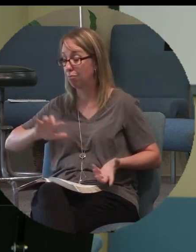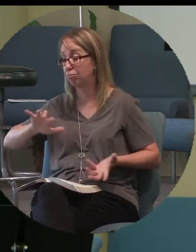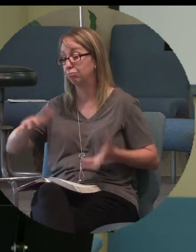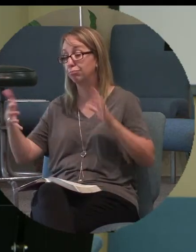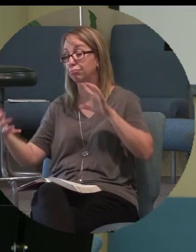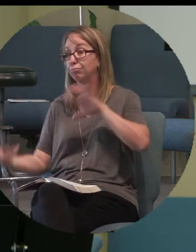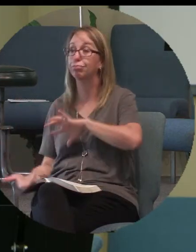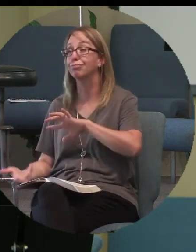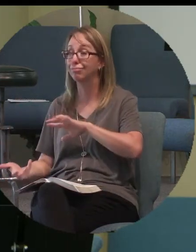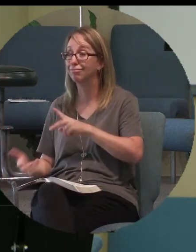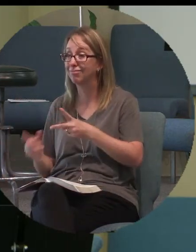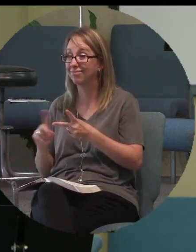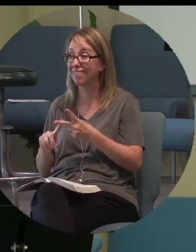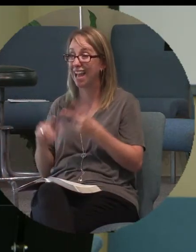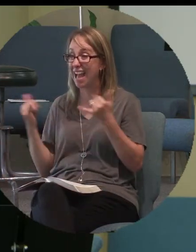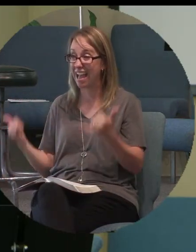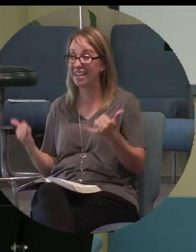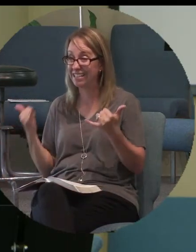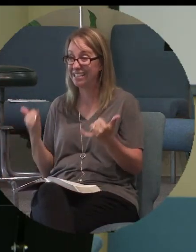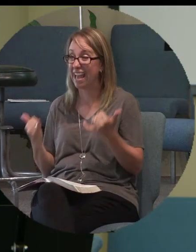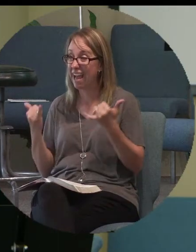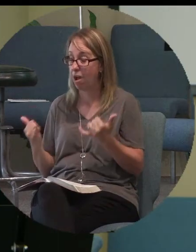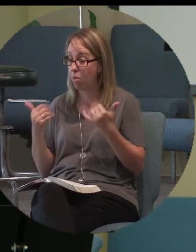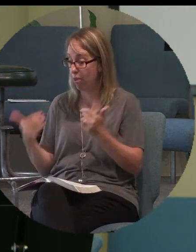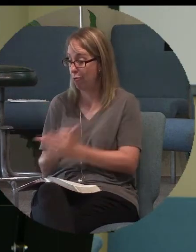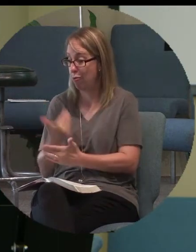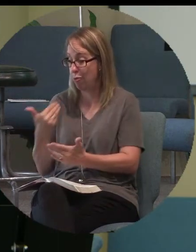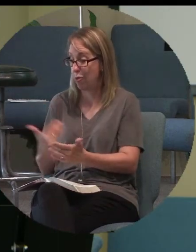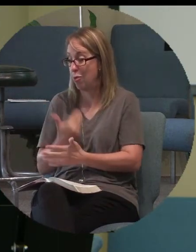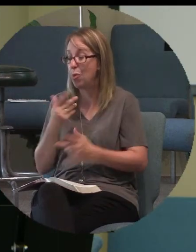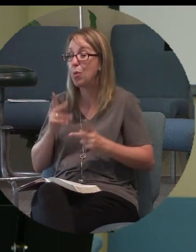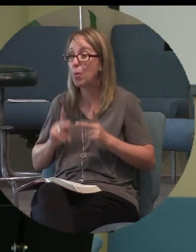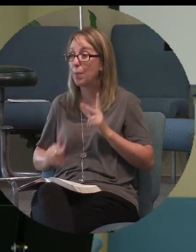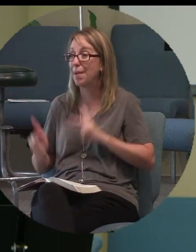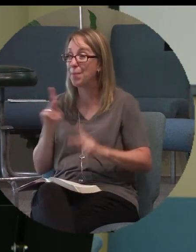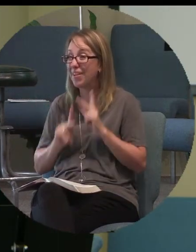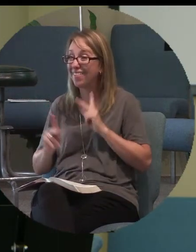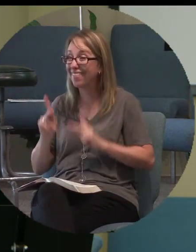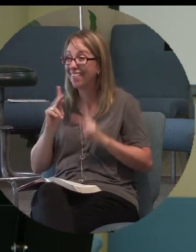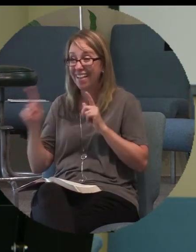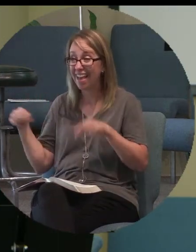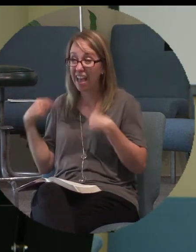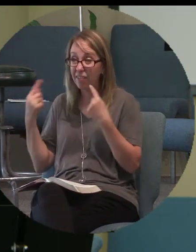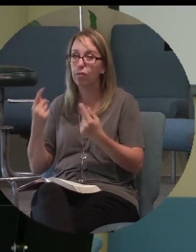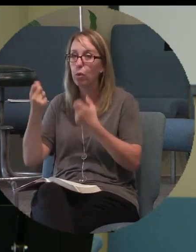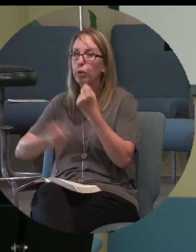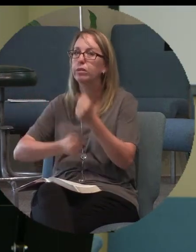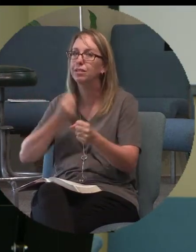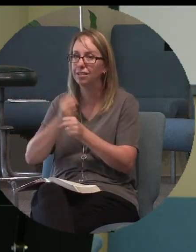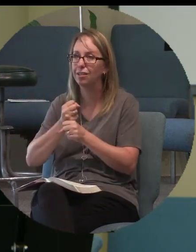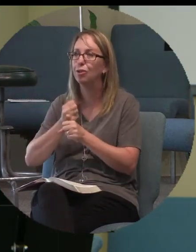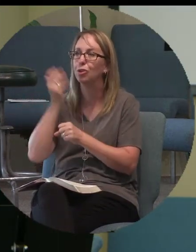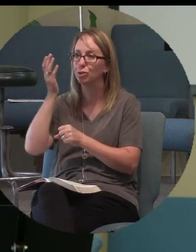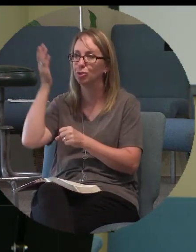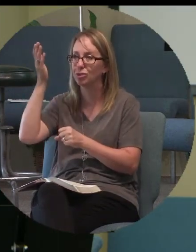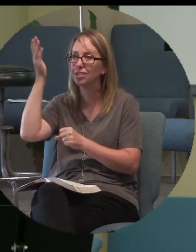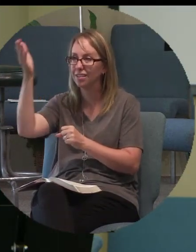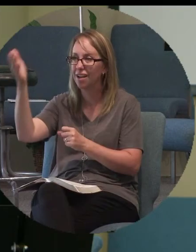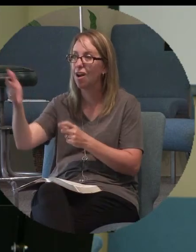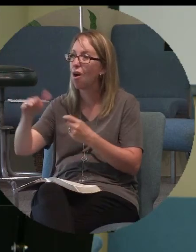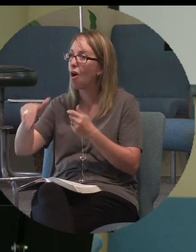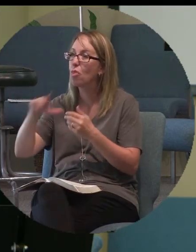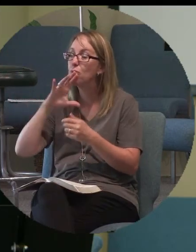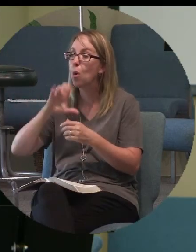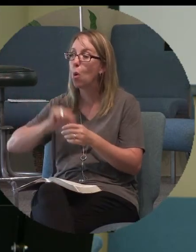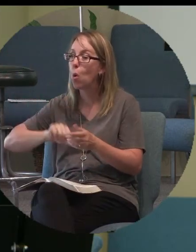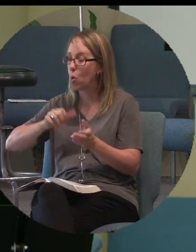back together and they're brand new people. And for years and for decades the old